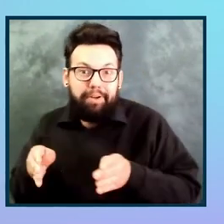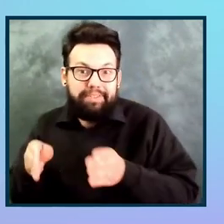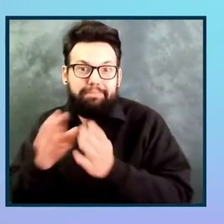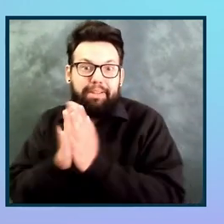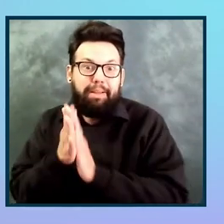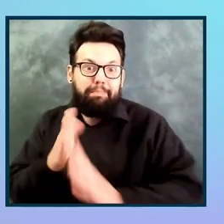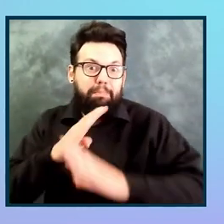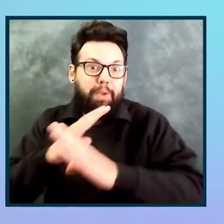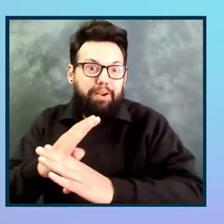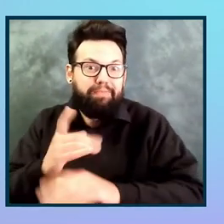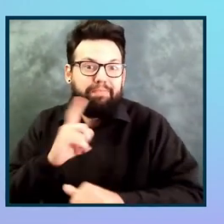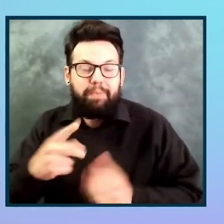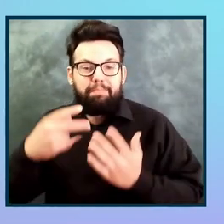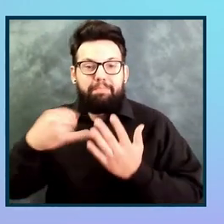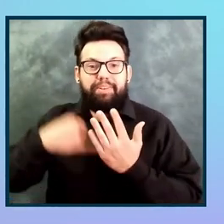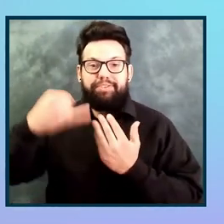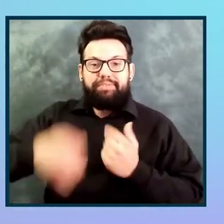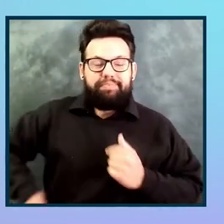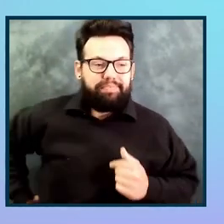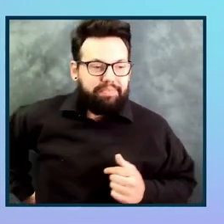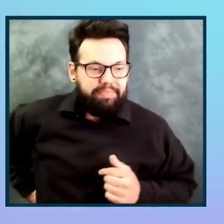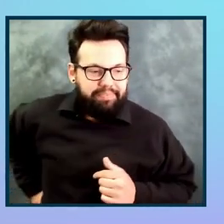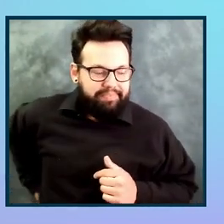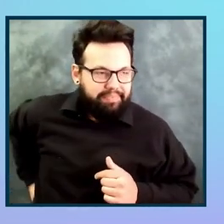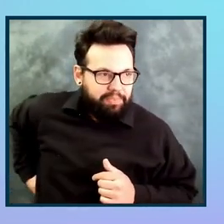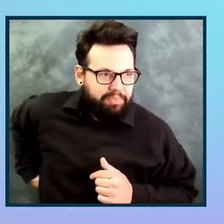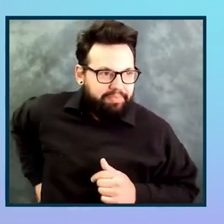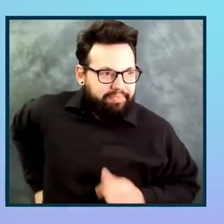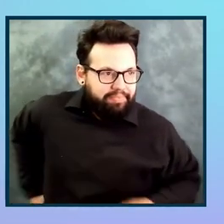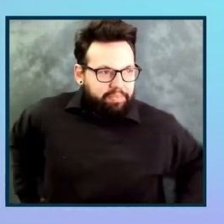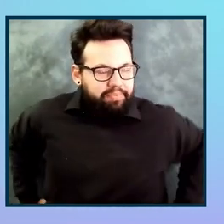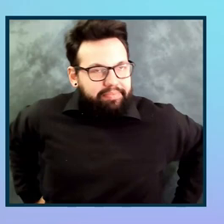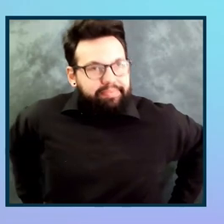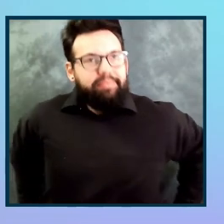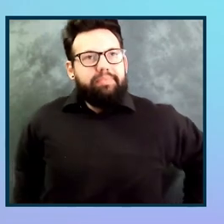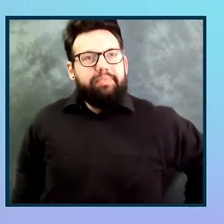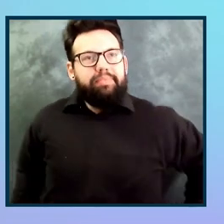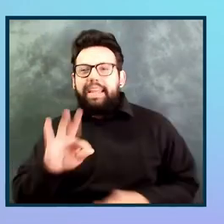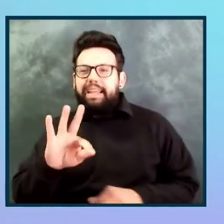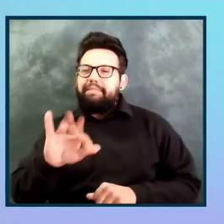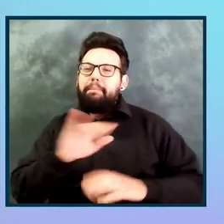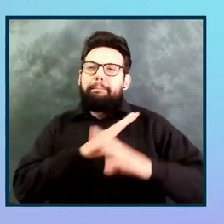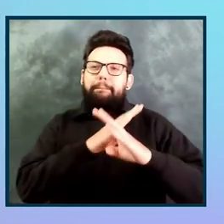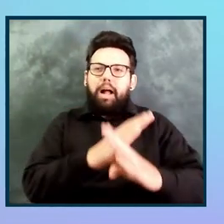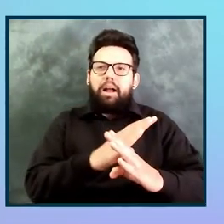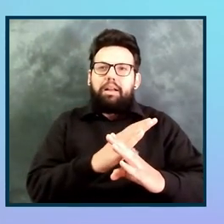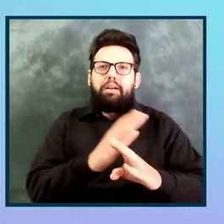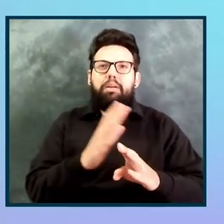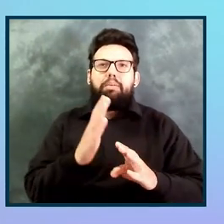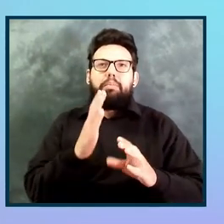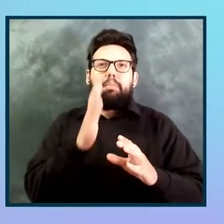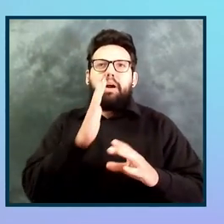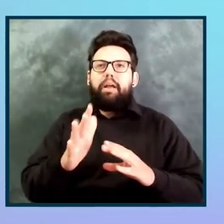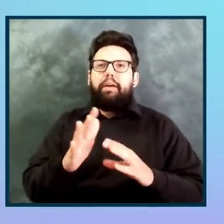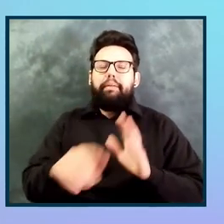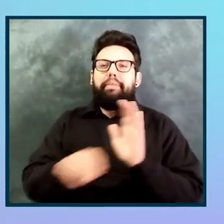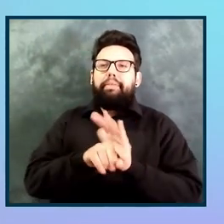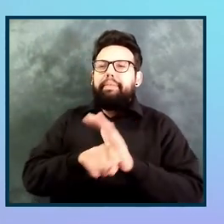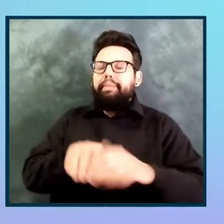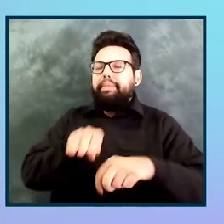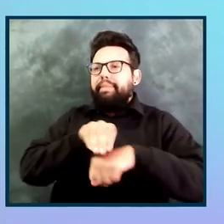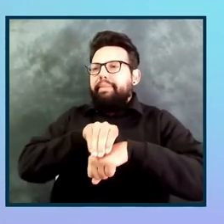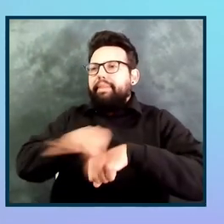Well, I don't know about the last part about whether it contributes to scope creep. I think I am